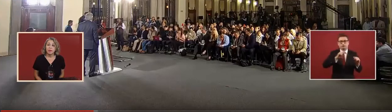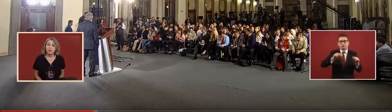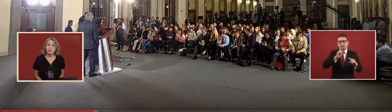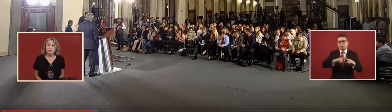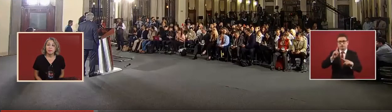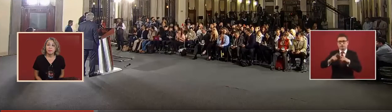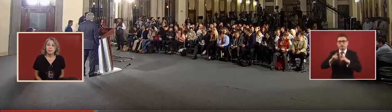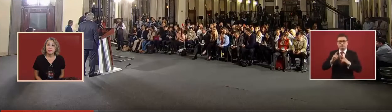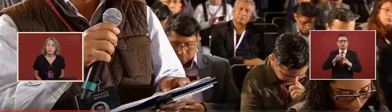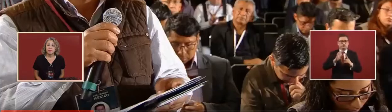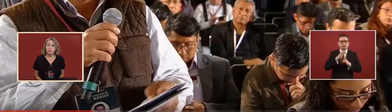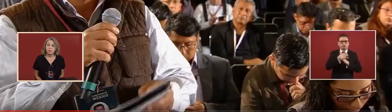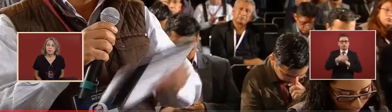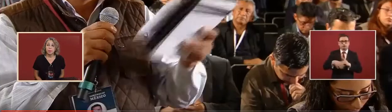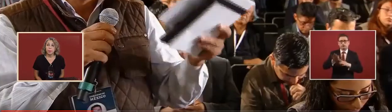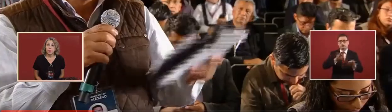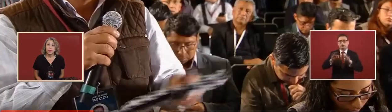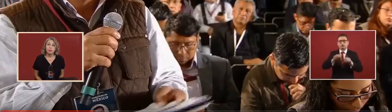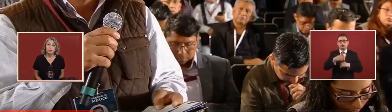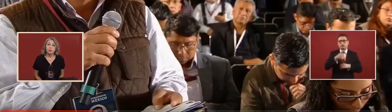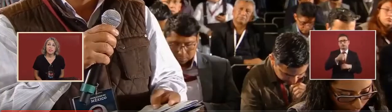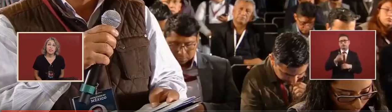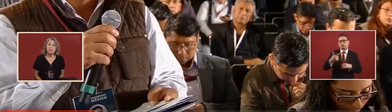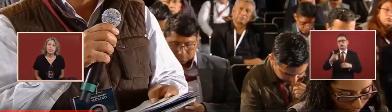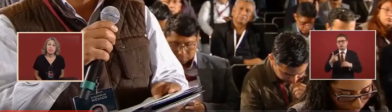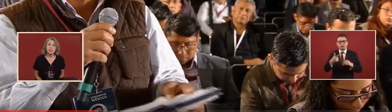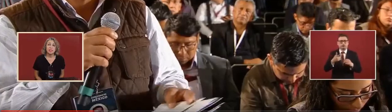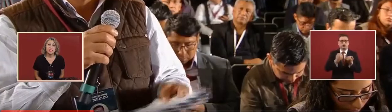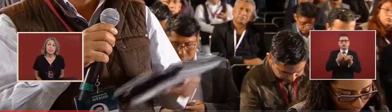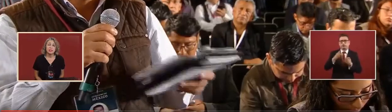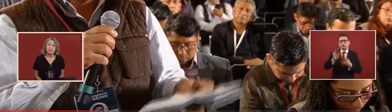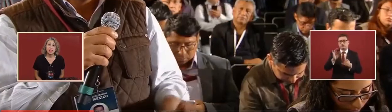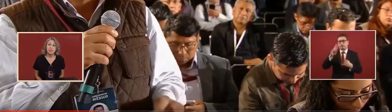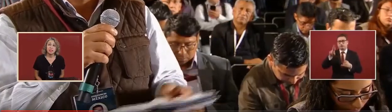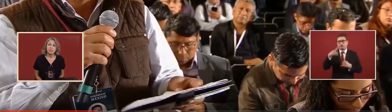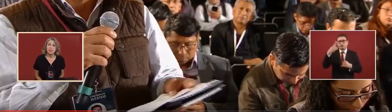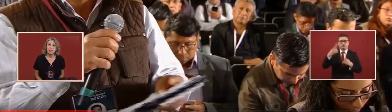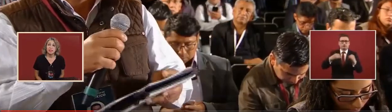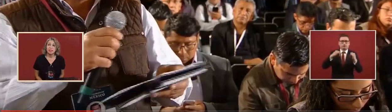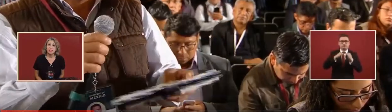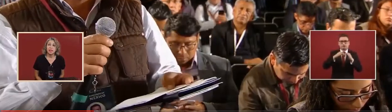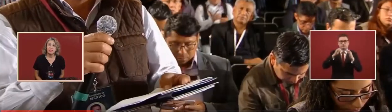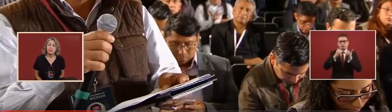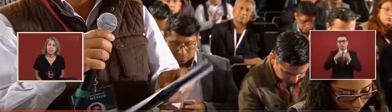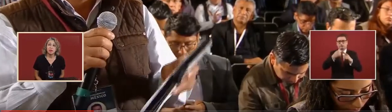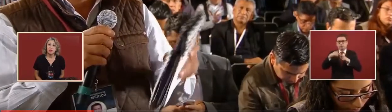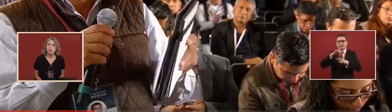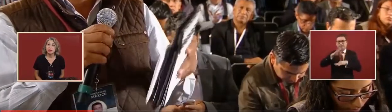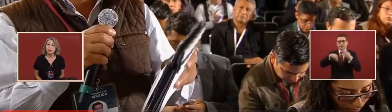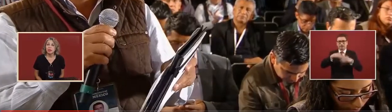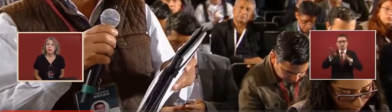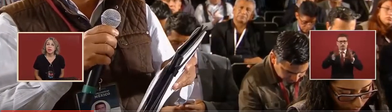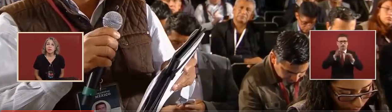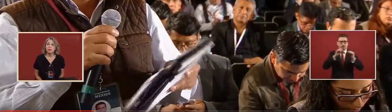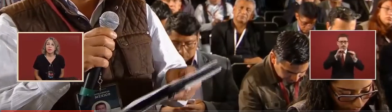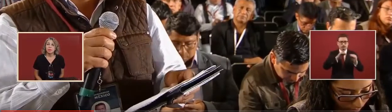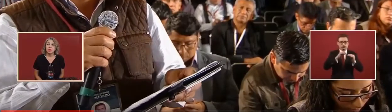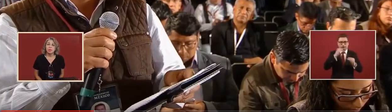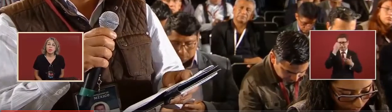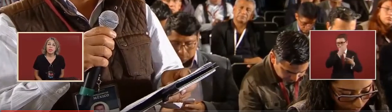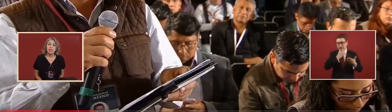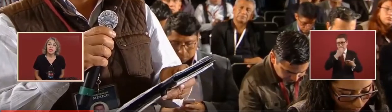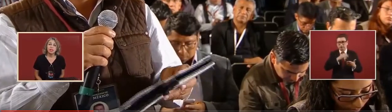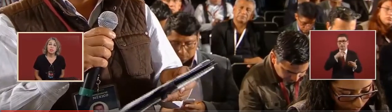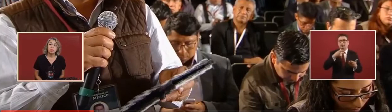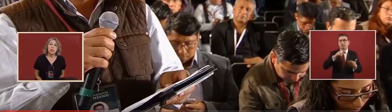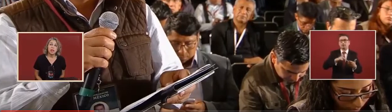And that looks like there's six to seven agencies that they have to deal with. But they need to apply it to UNAM.